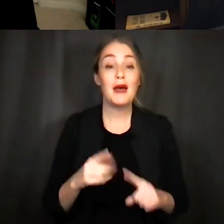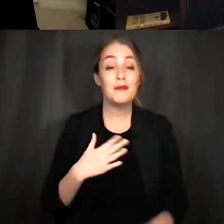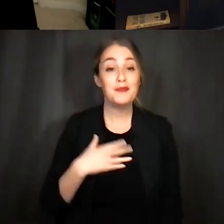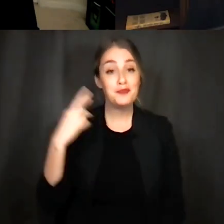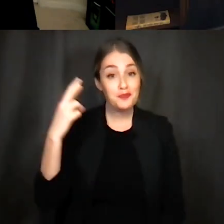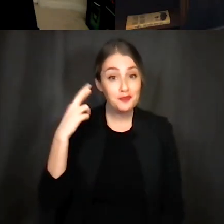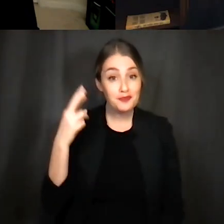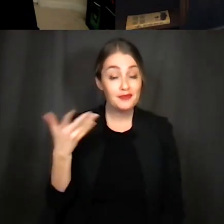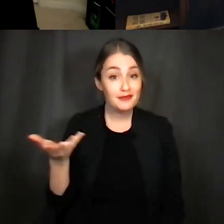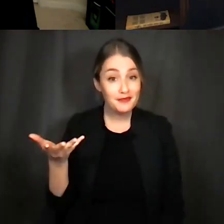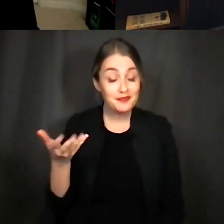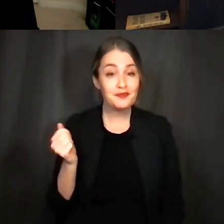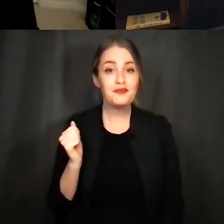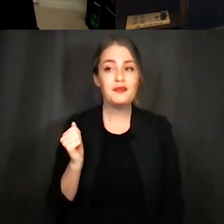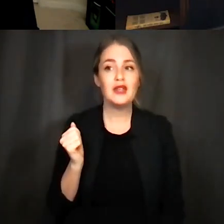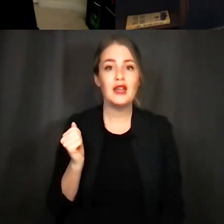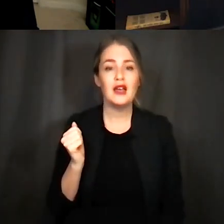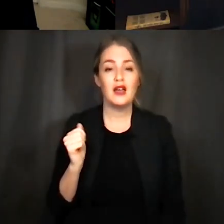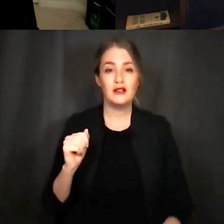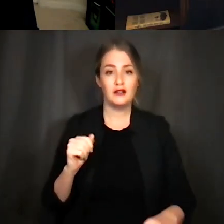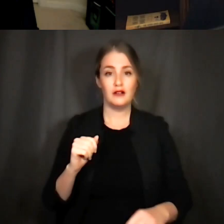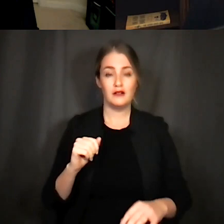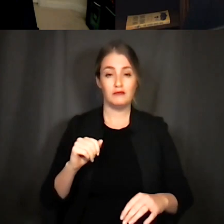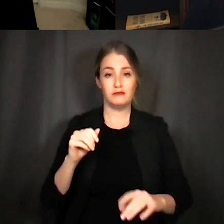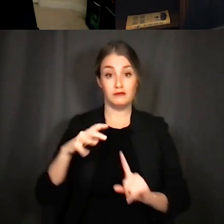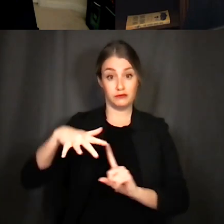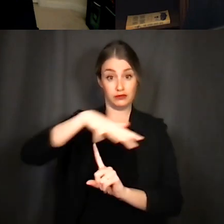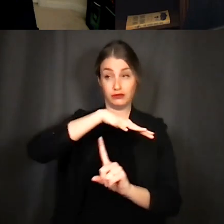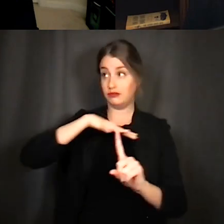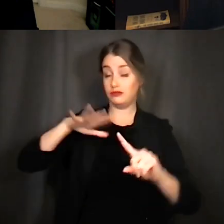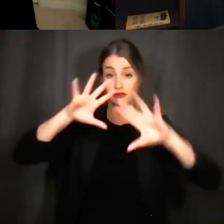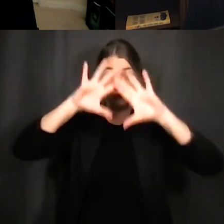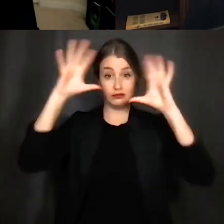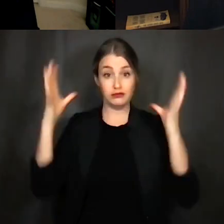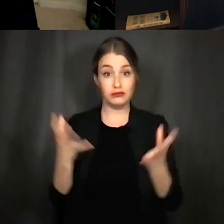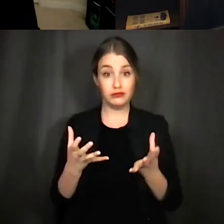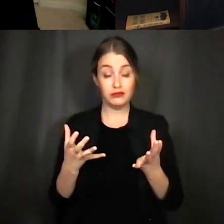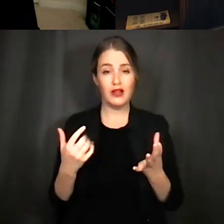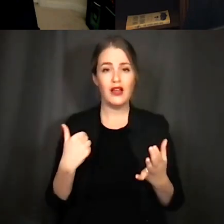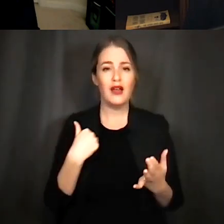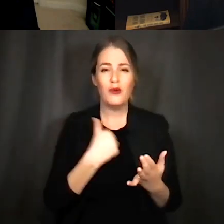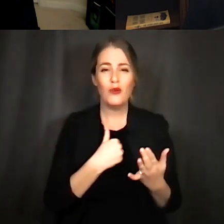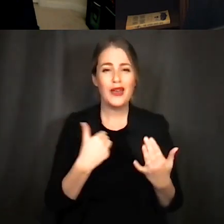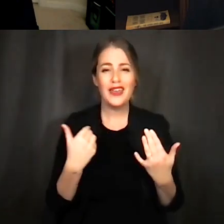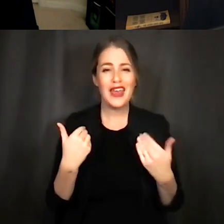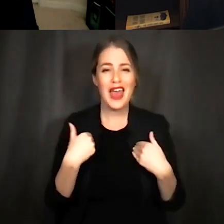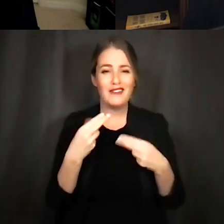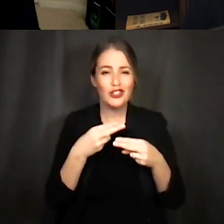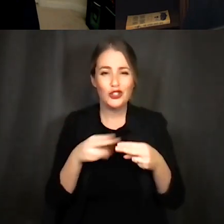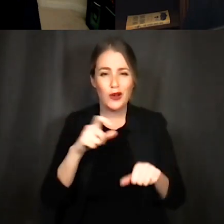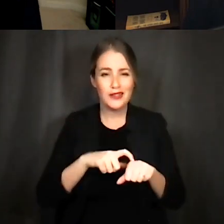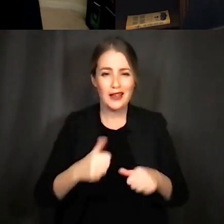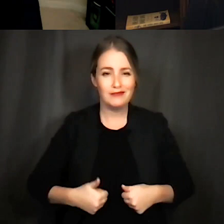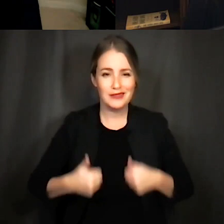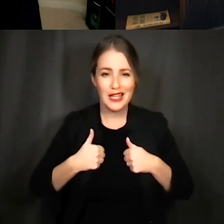understanding the world around us is you know we only have so much time here and we can spend it doing